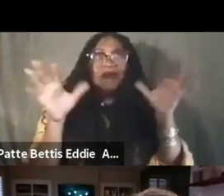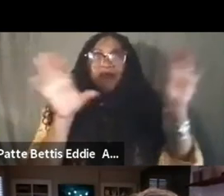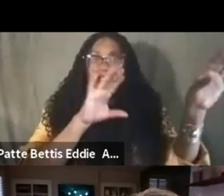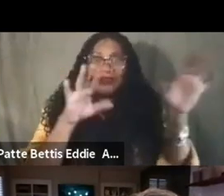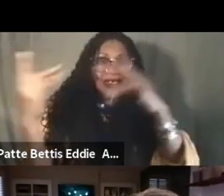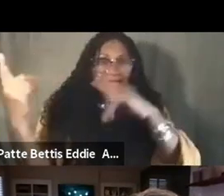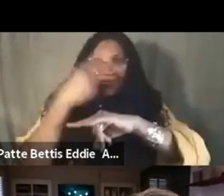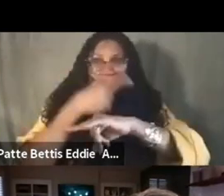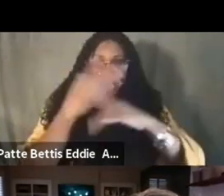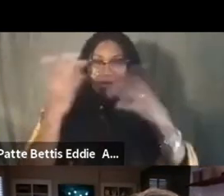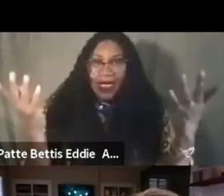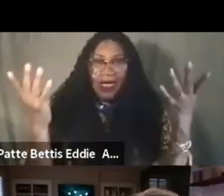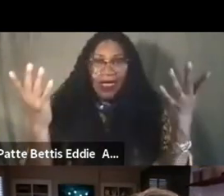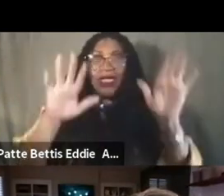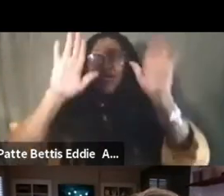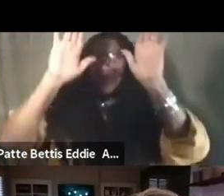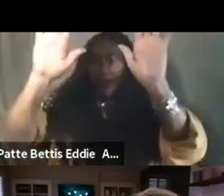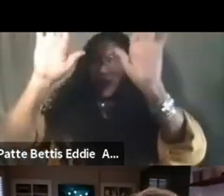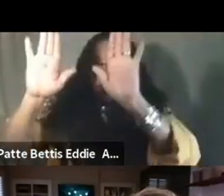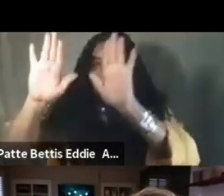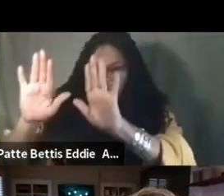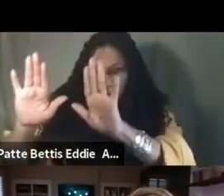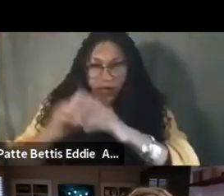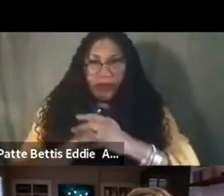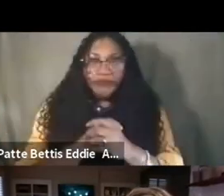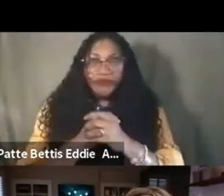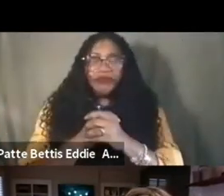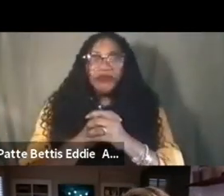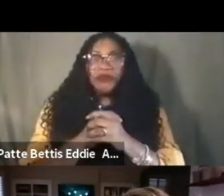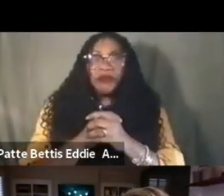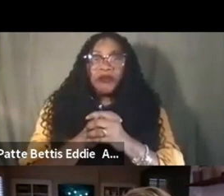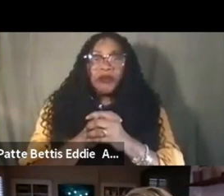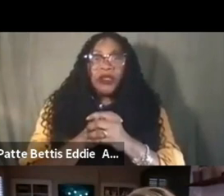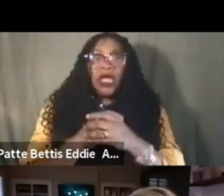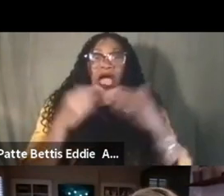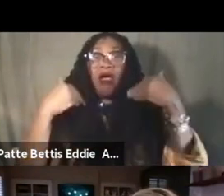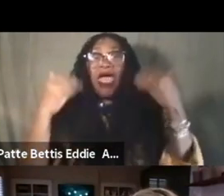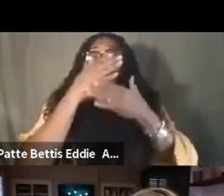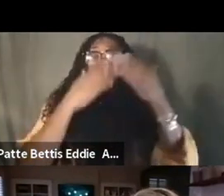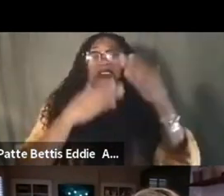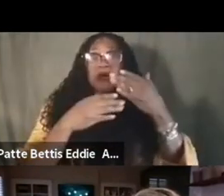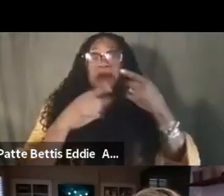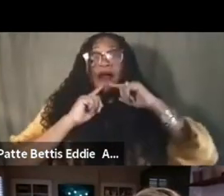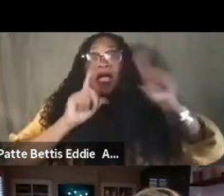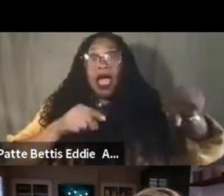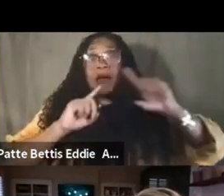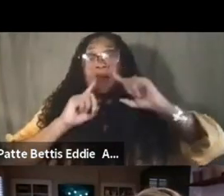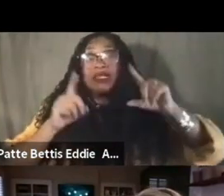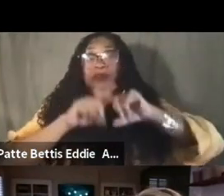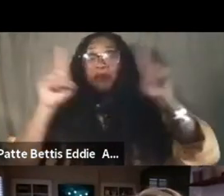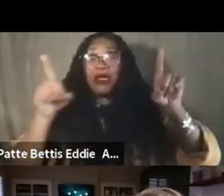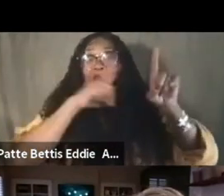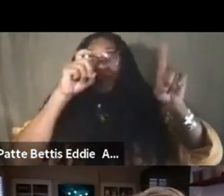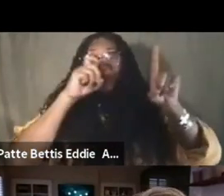so wonderful i will get some comments together but real quick i actually want to unfortunately